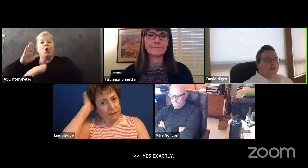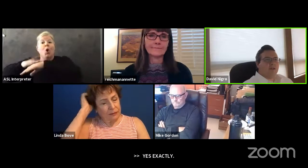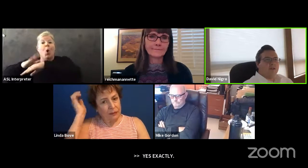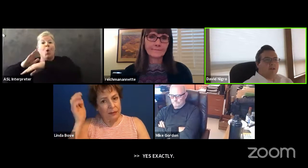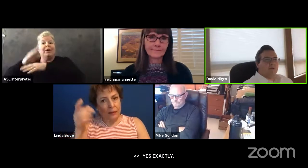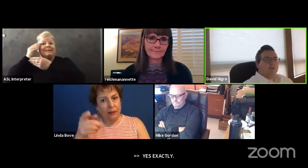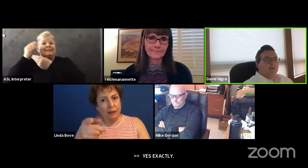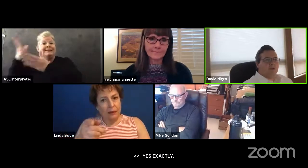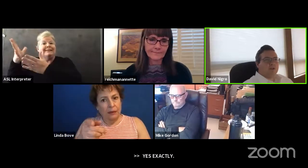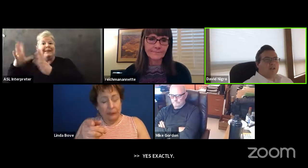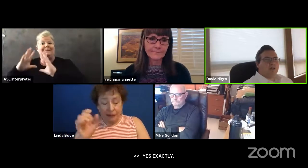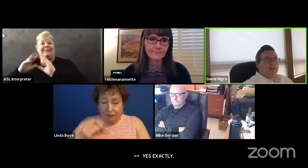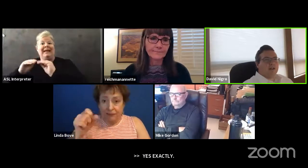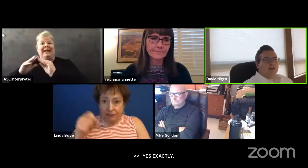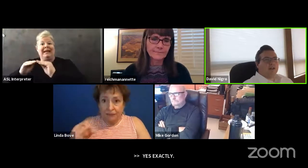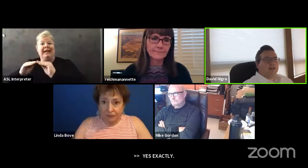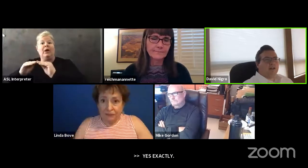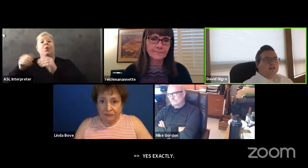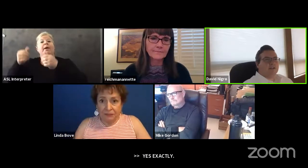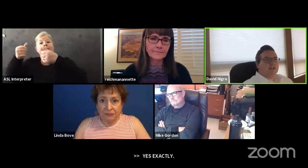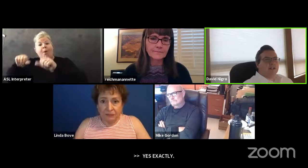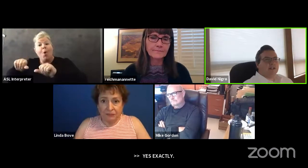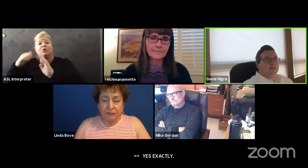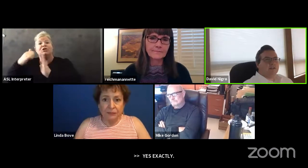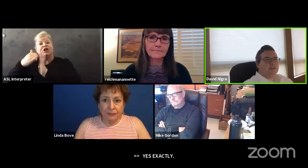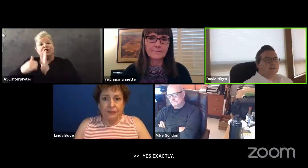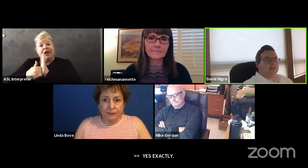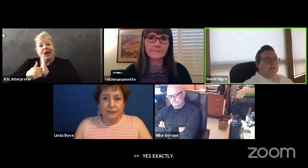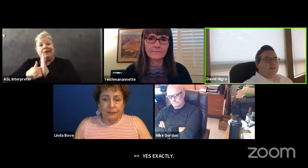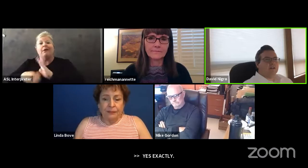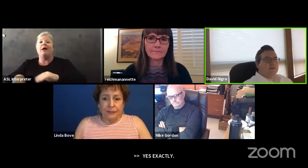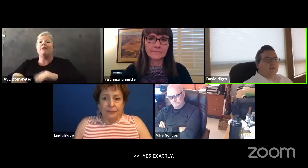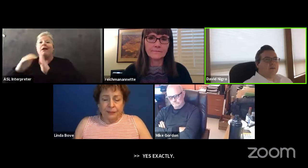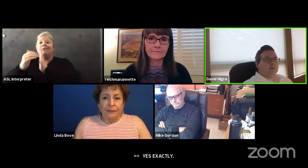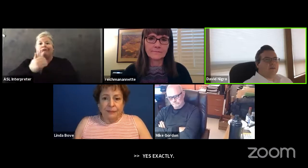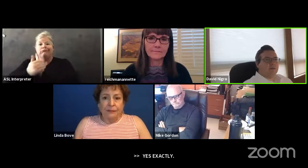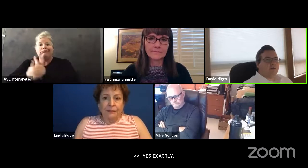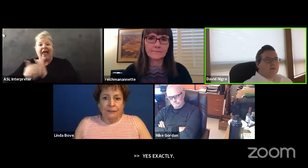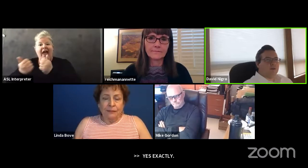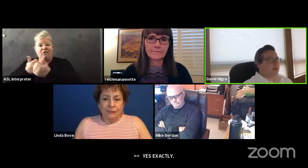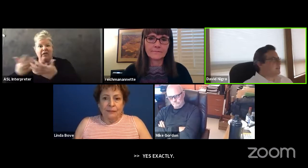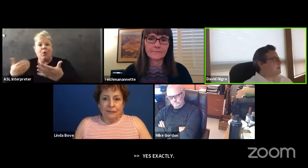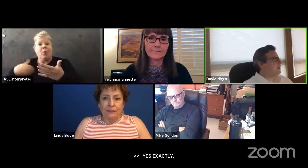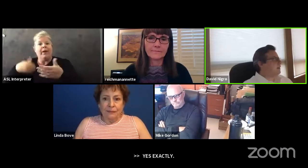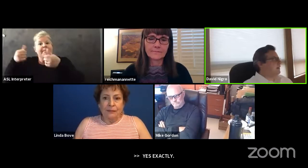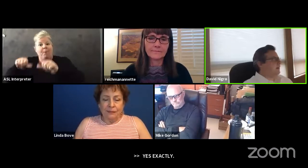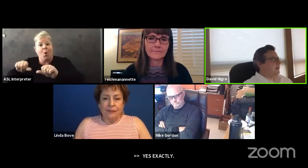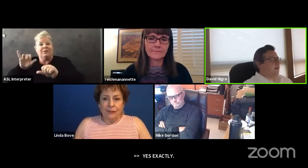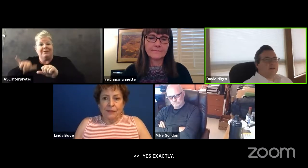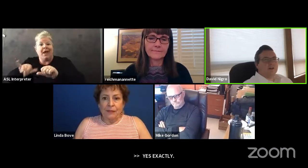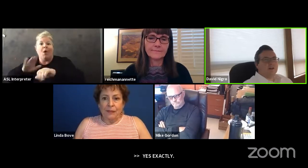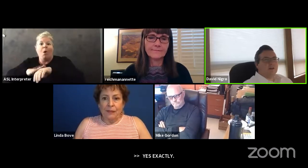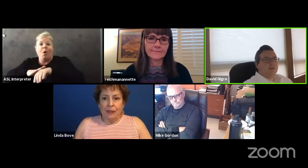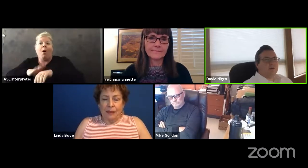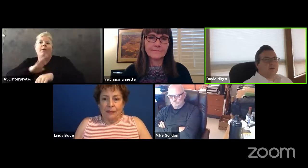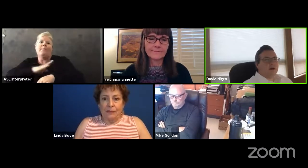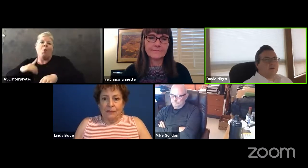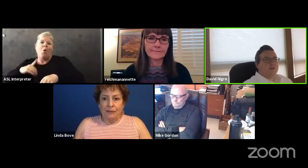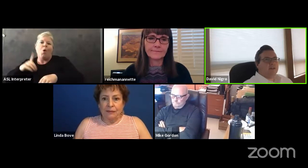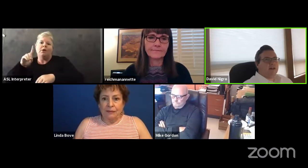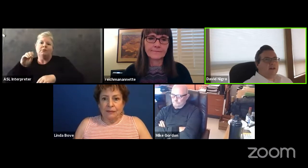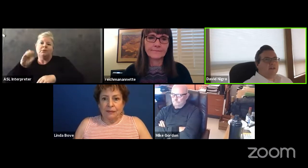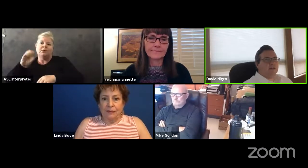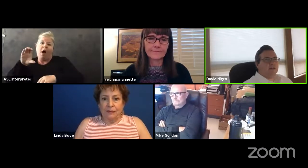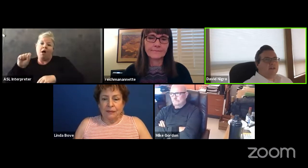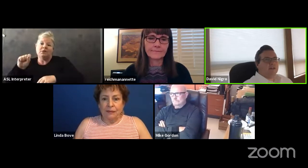we uh we post the agenda and the ancillary documentation on board board docs so we would